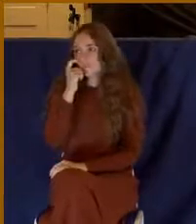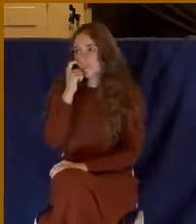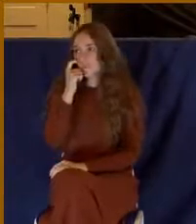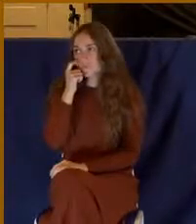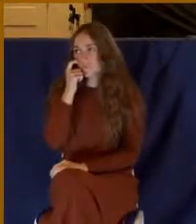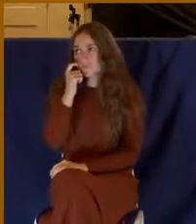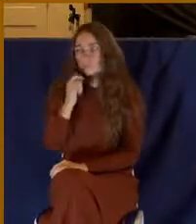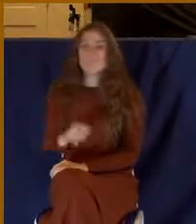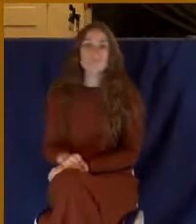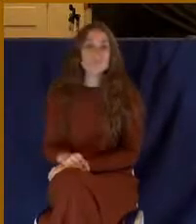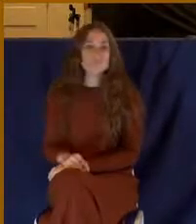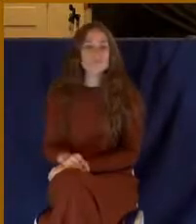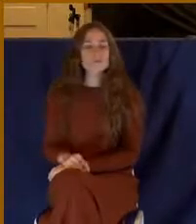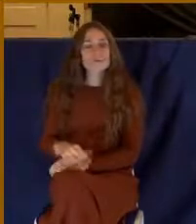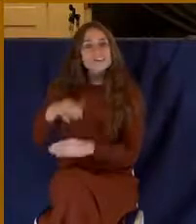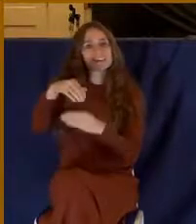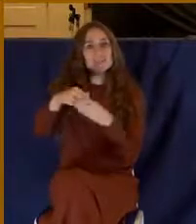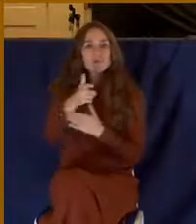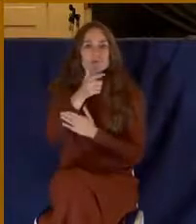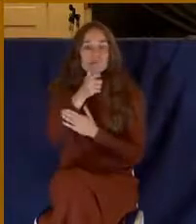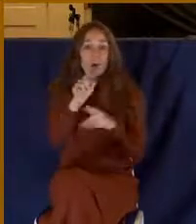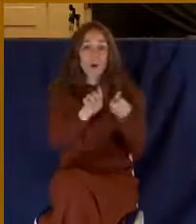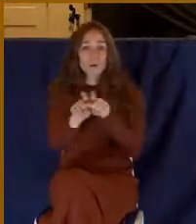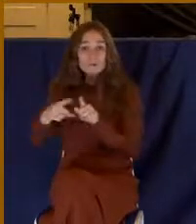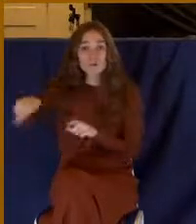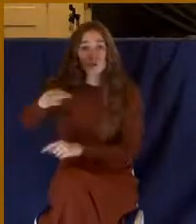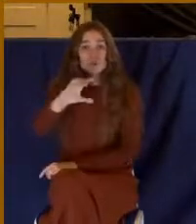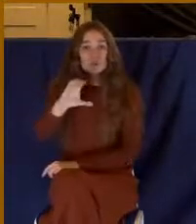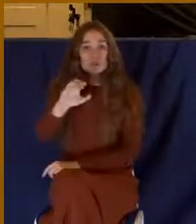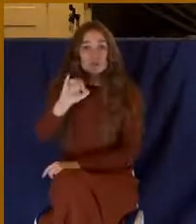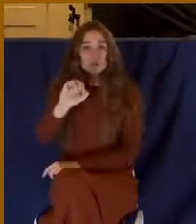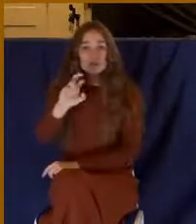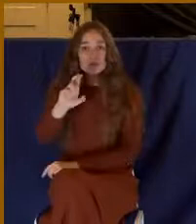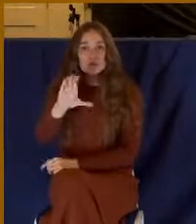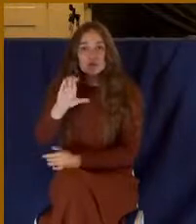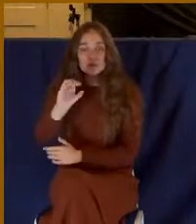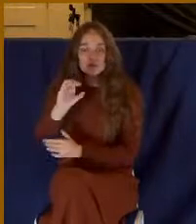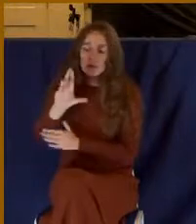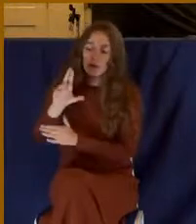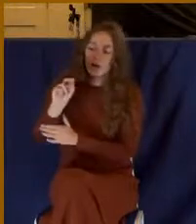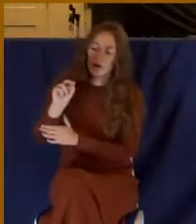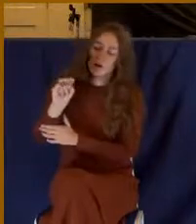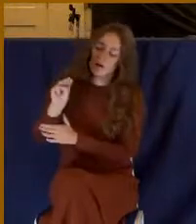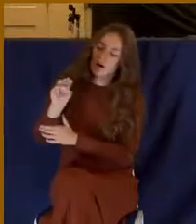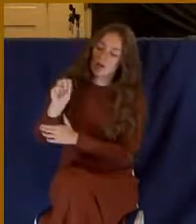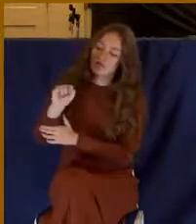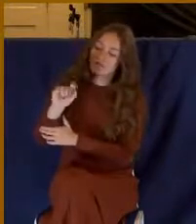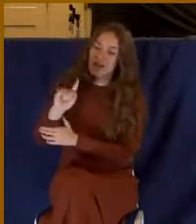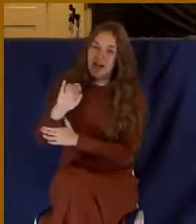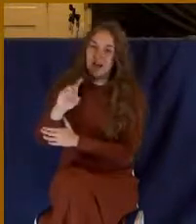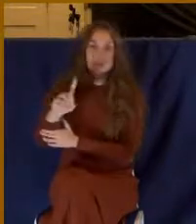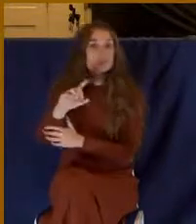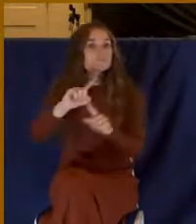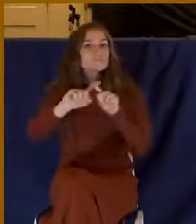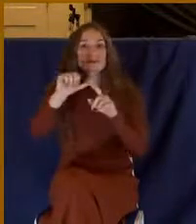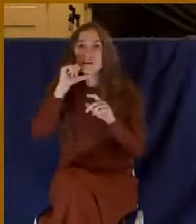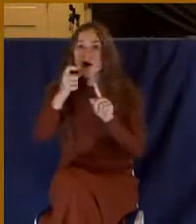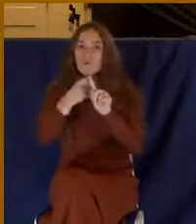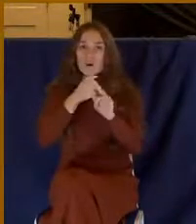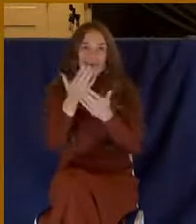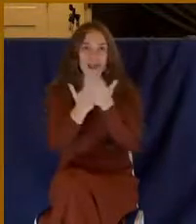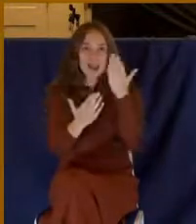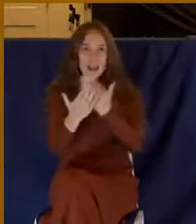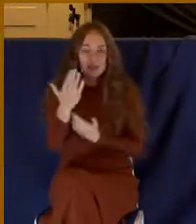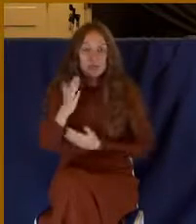In whom also ye are circumcised with a circumcision made without hands, and putting off the body of the sins of the